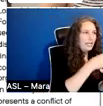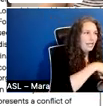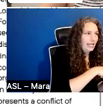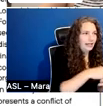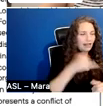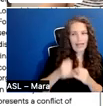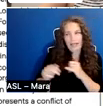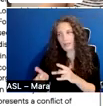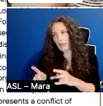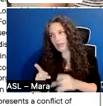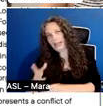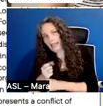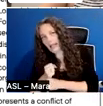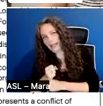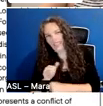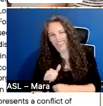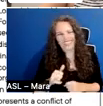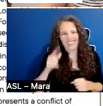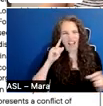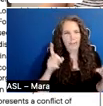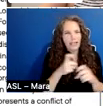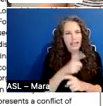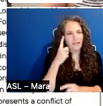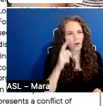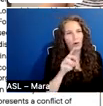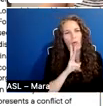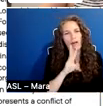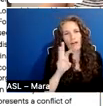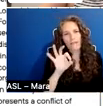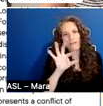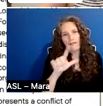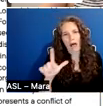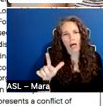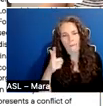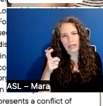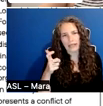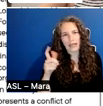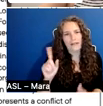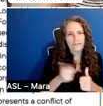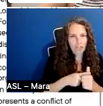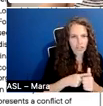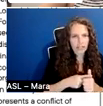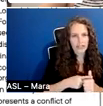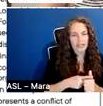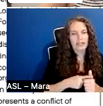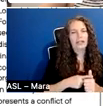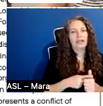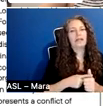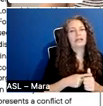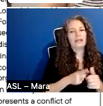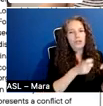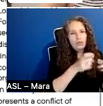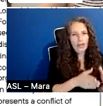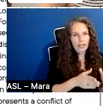this is what makes it really complicated because oftentimes the real first investment is the director or the director and the producer,